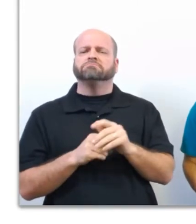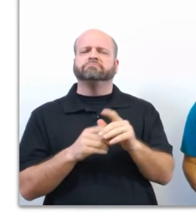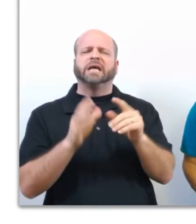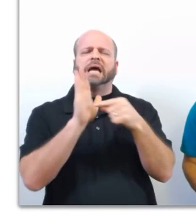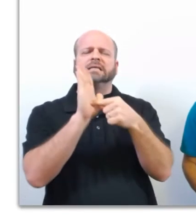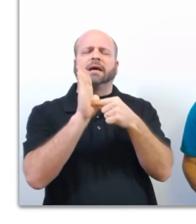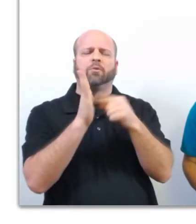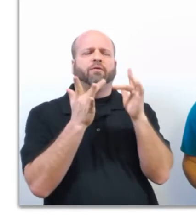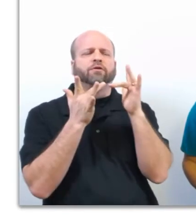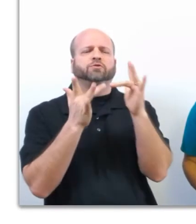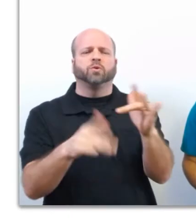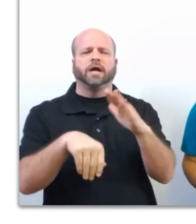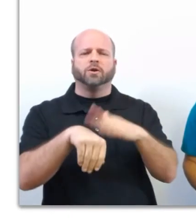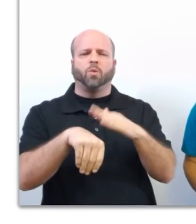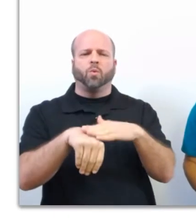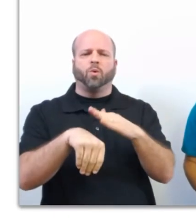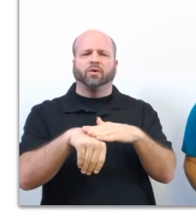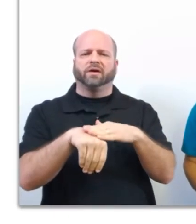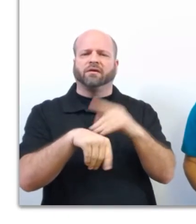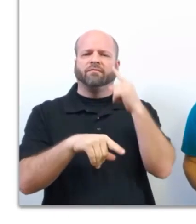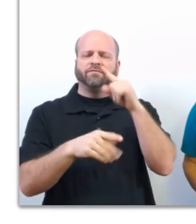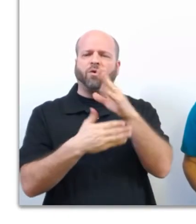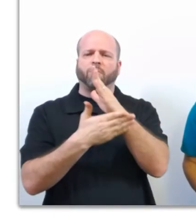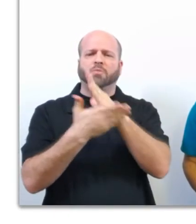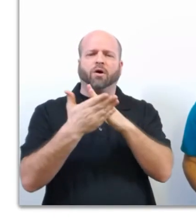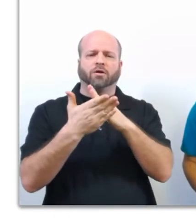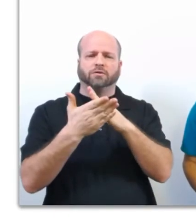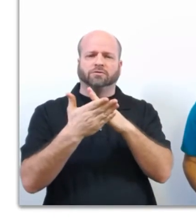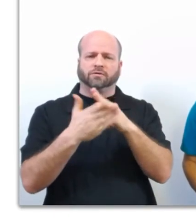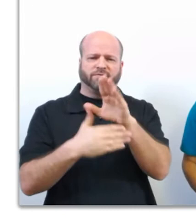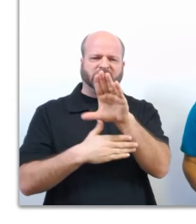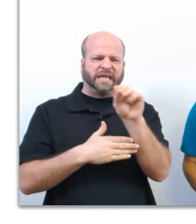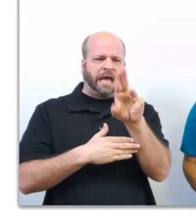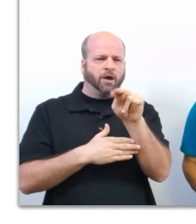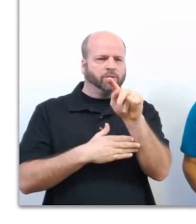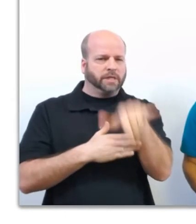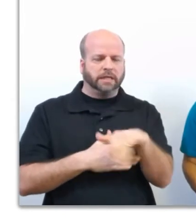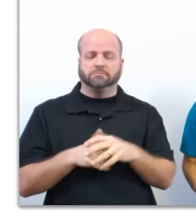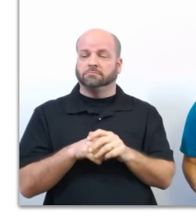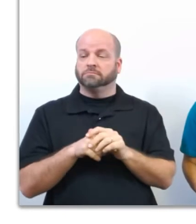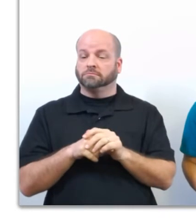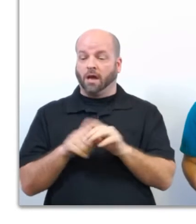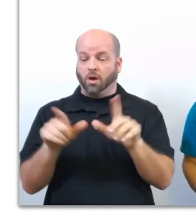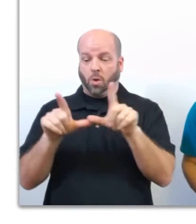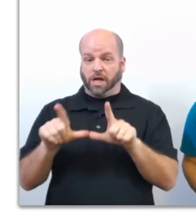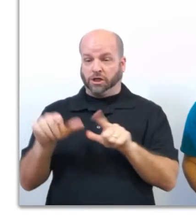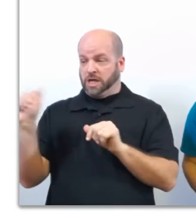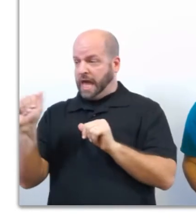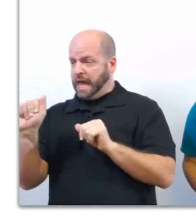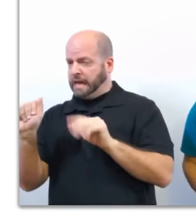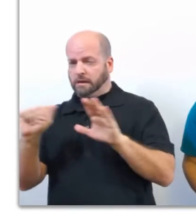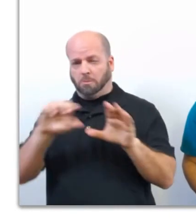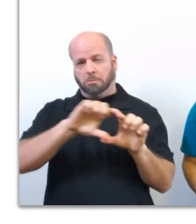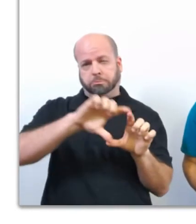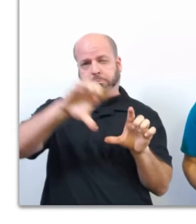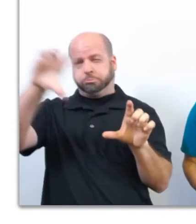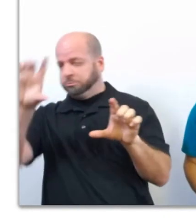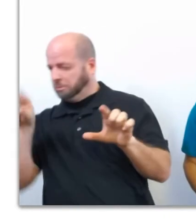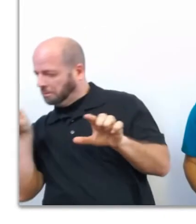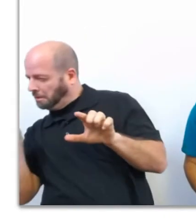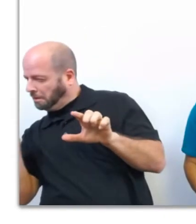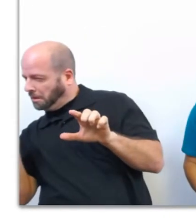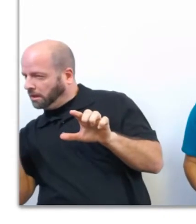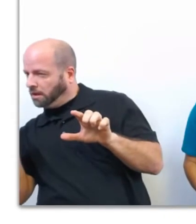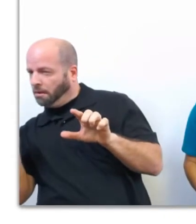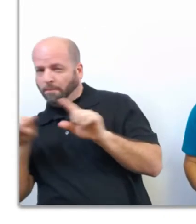tornado warning in effect for a portion of the county shown. Location A is not in the polygon, but is close